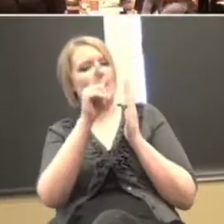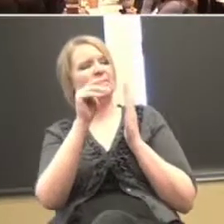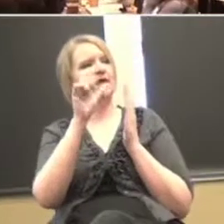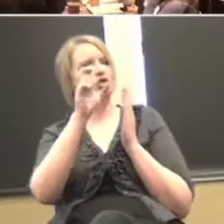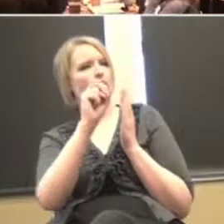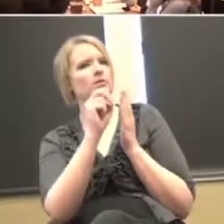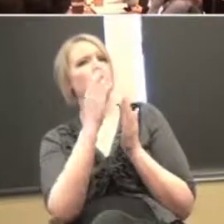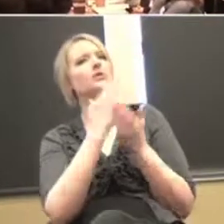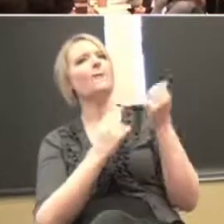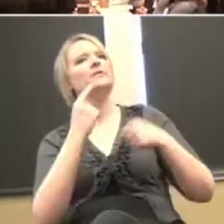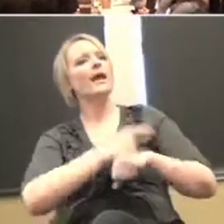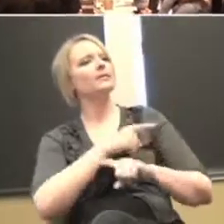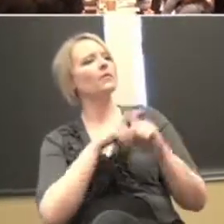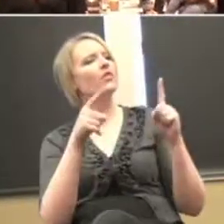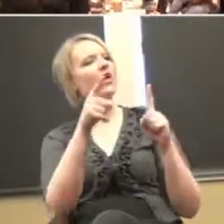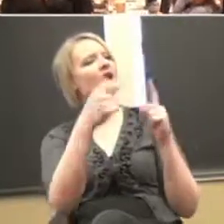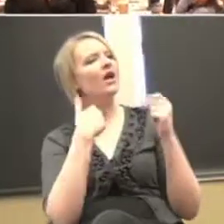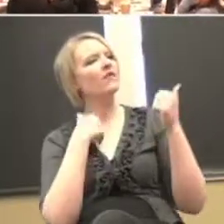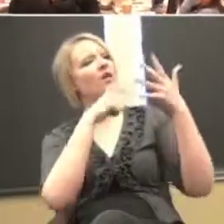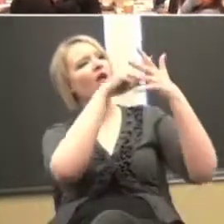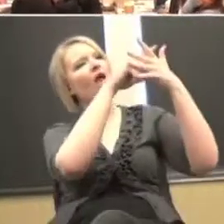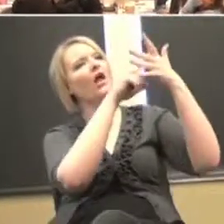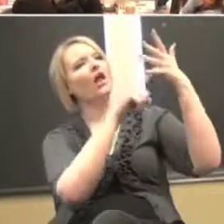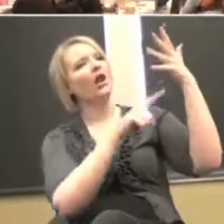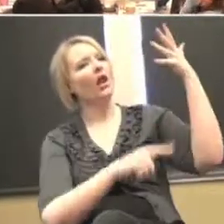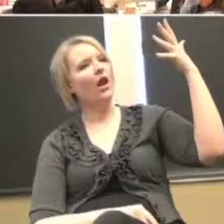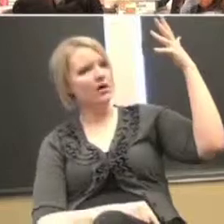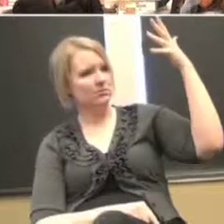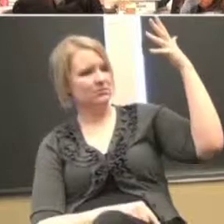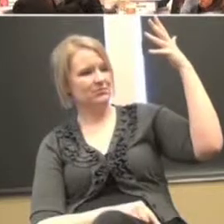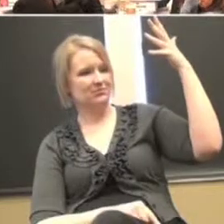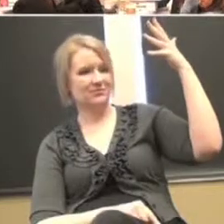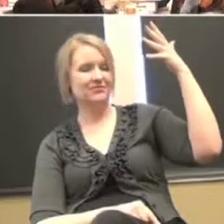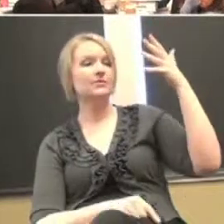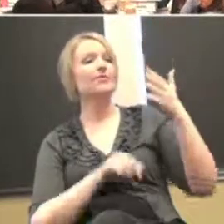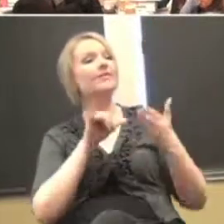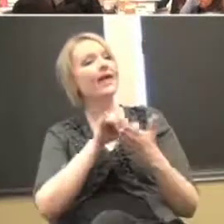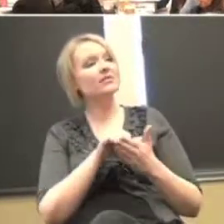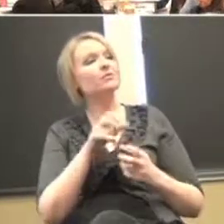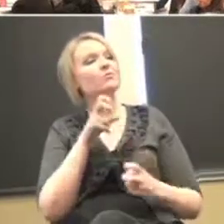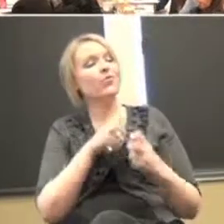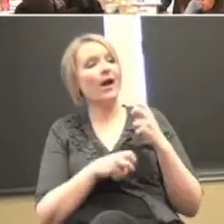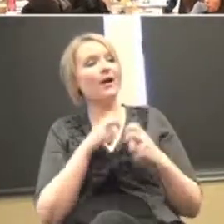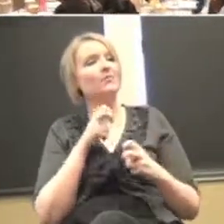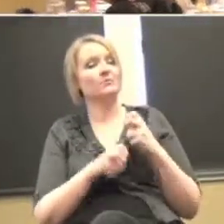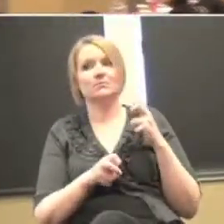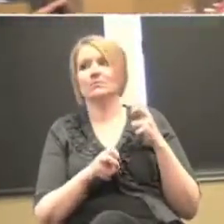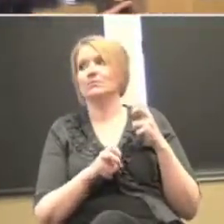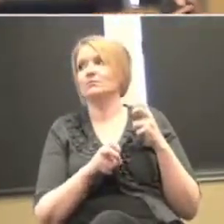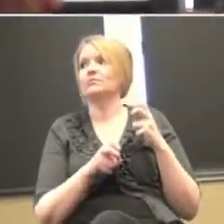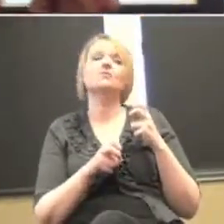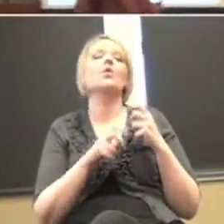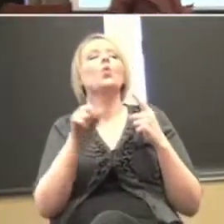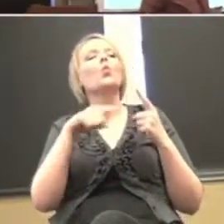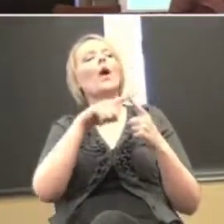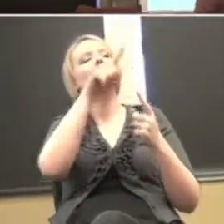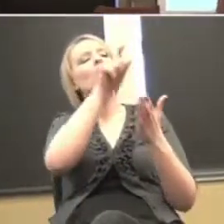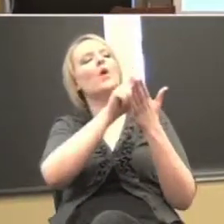this long list of them. Yeah, then you get into the problem of when you put as needed